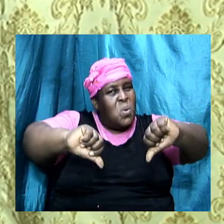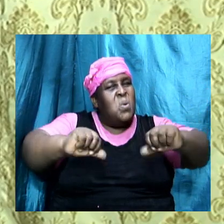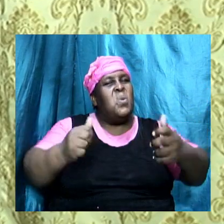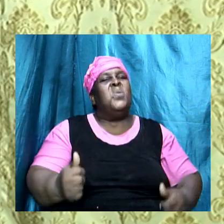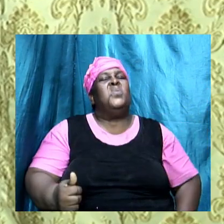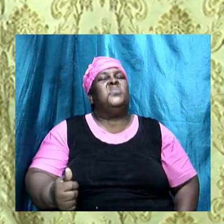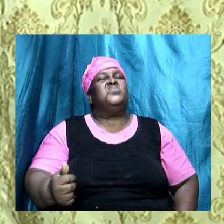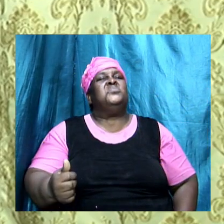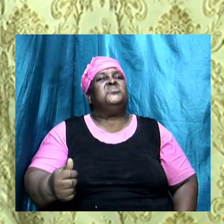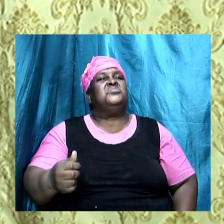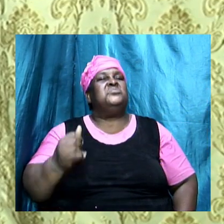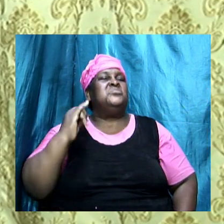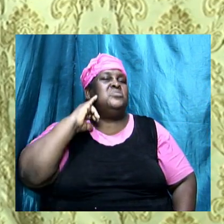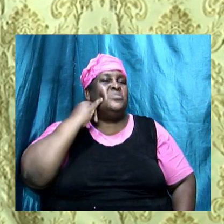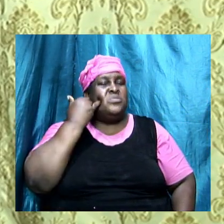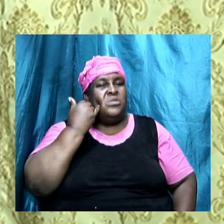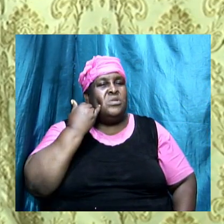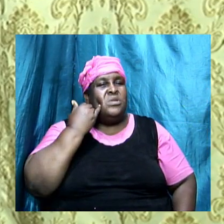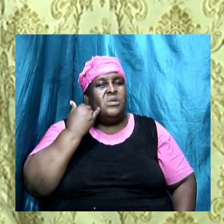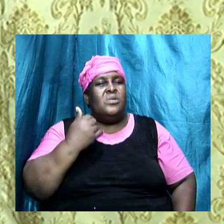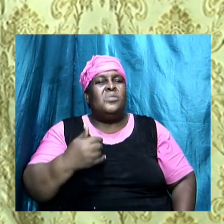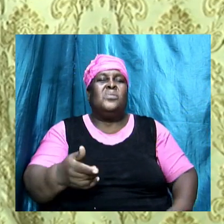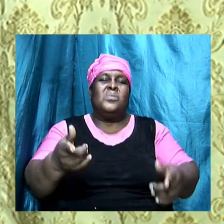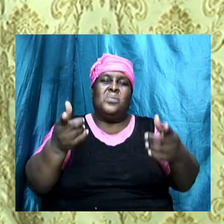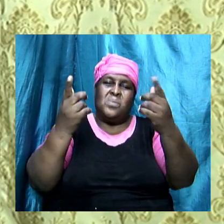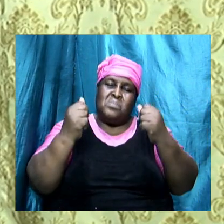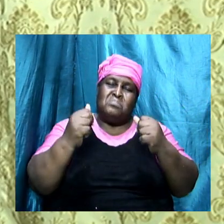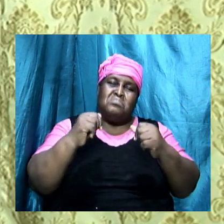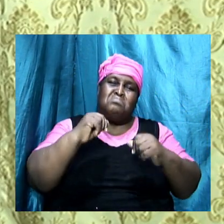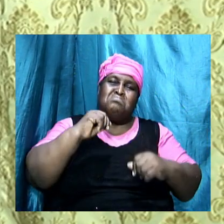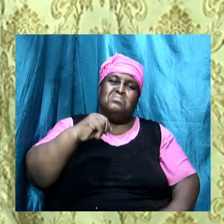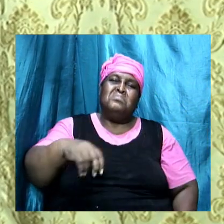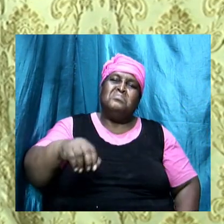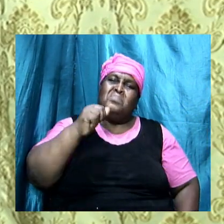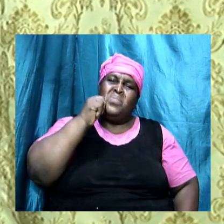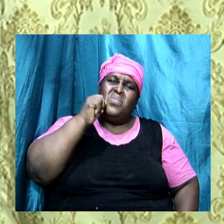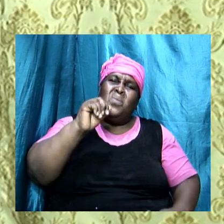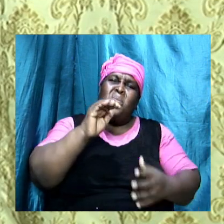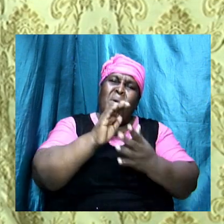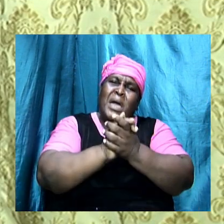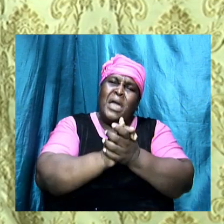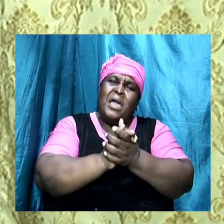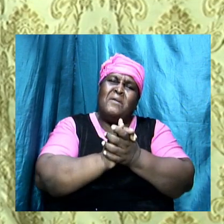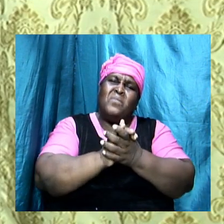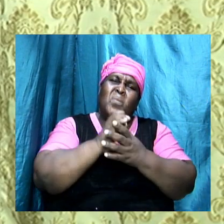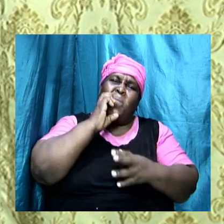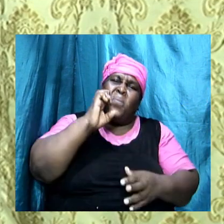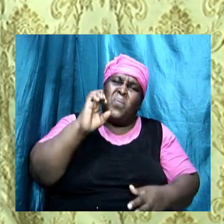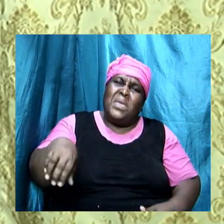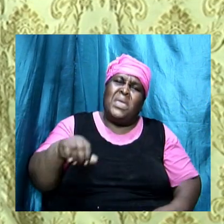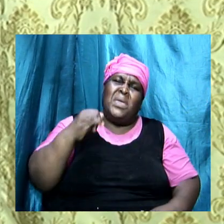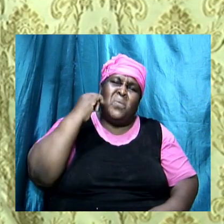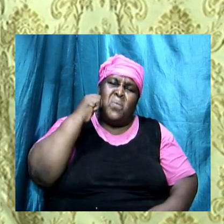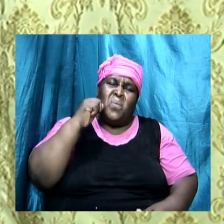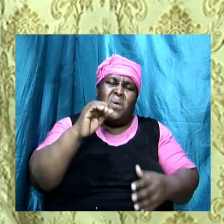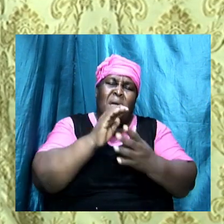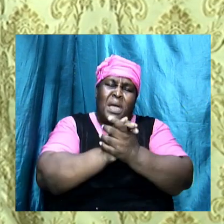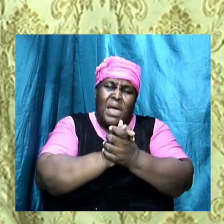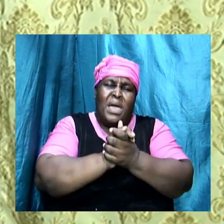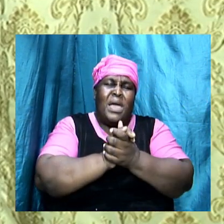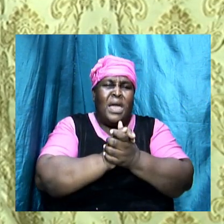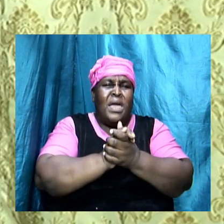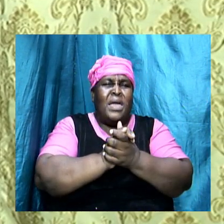came the doctrine of Jezebel saying I will get it for you like the deceptive methods Jezebel used these